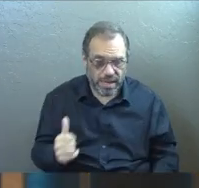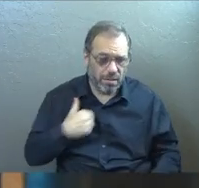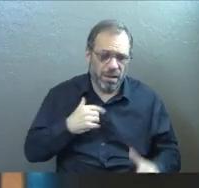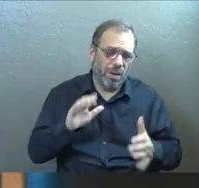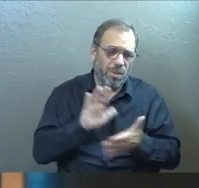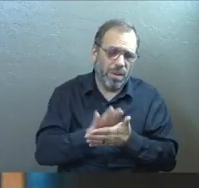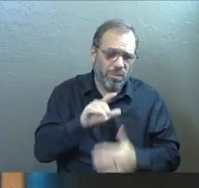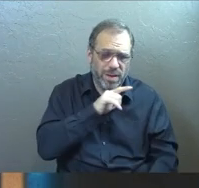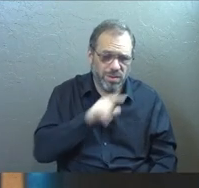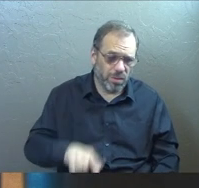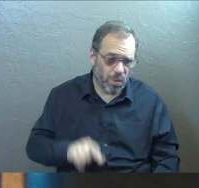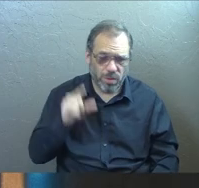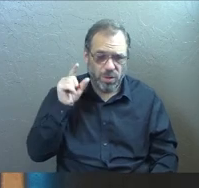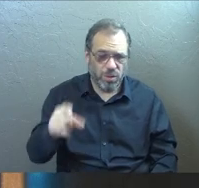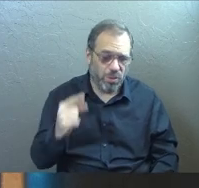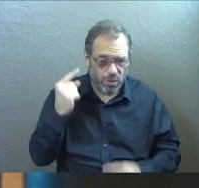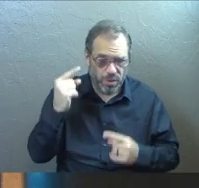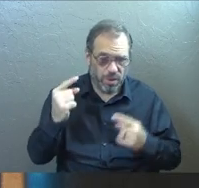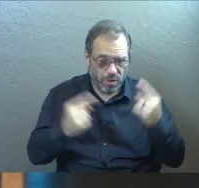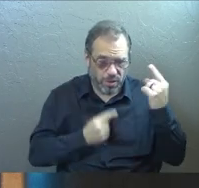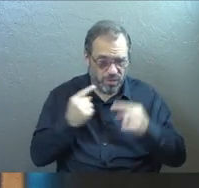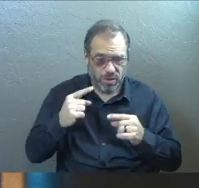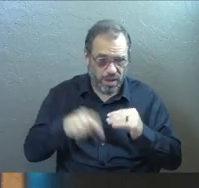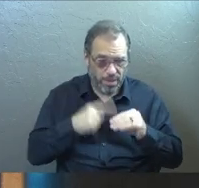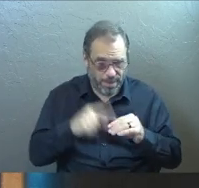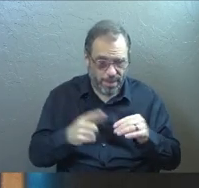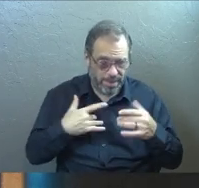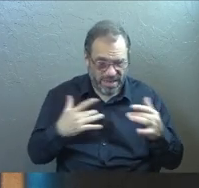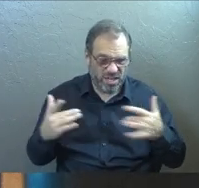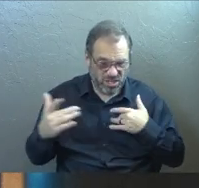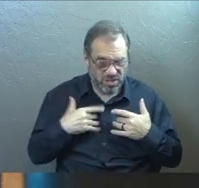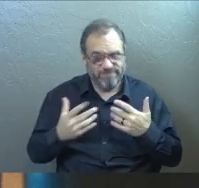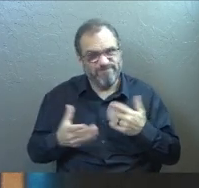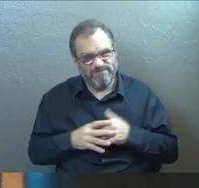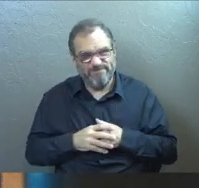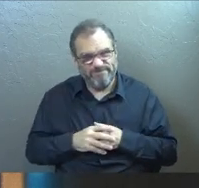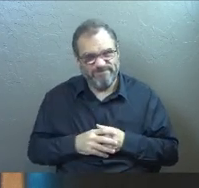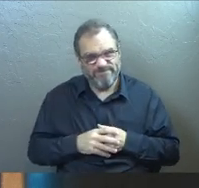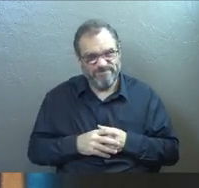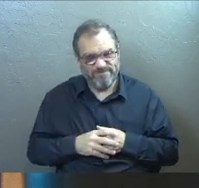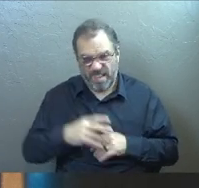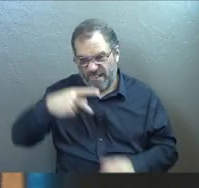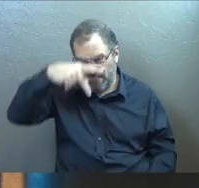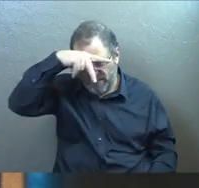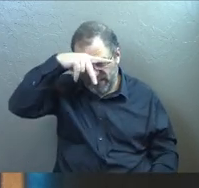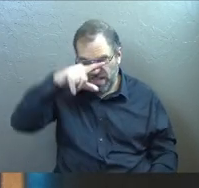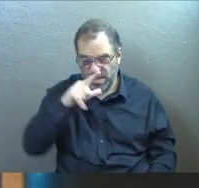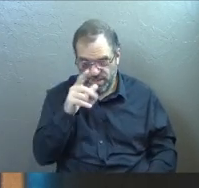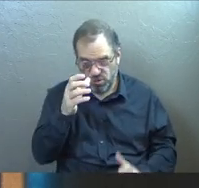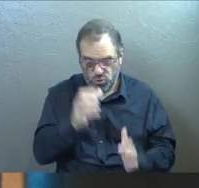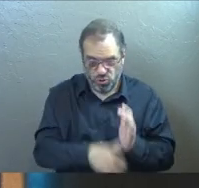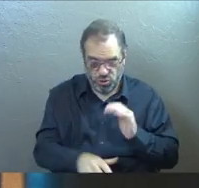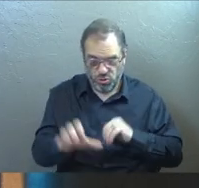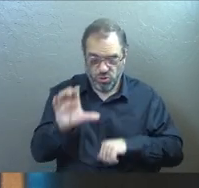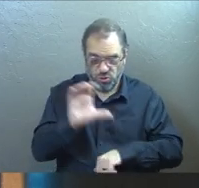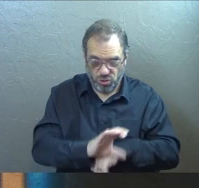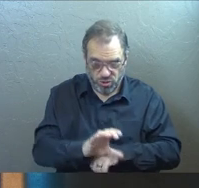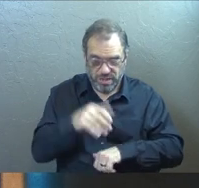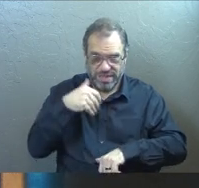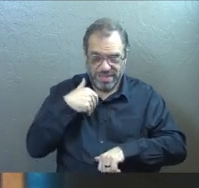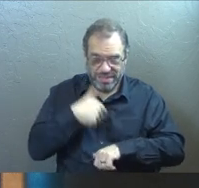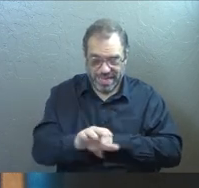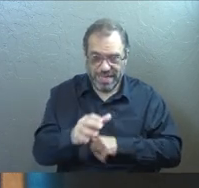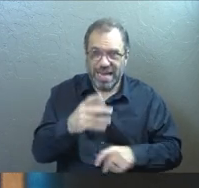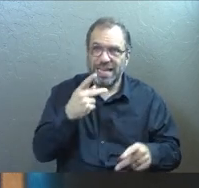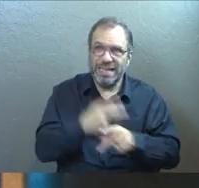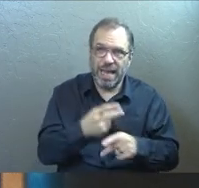how I praise the Lord that you are concerned about me again. Now this feels a little bit different. The Philippian church had sent a care package